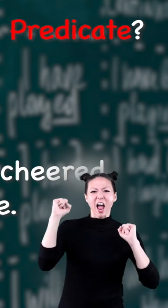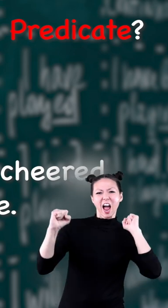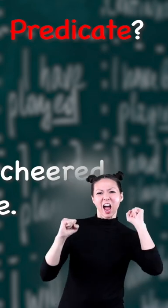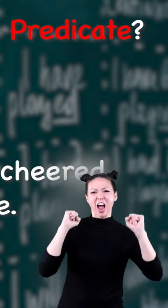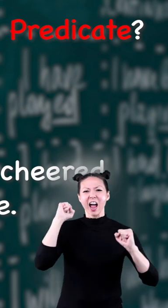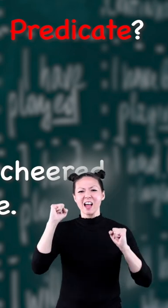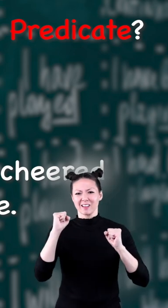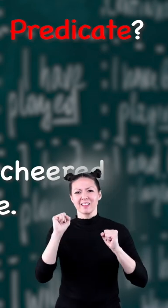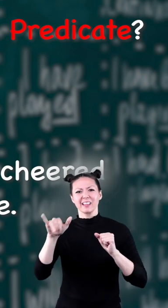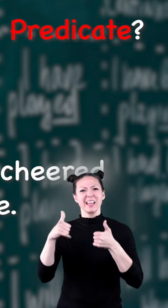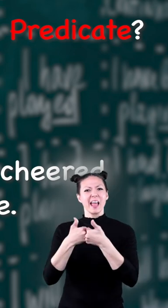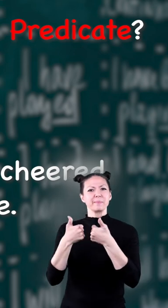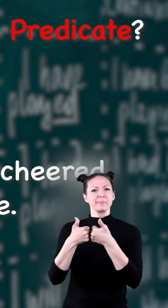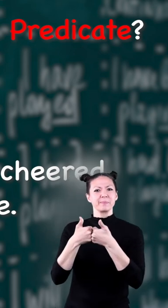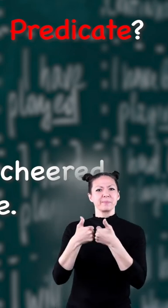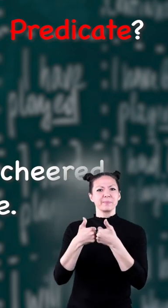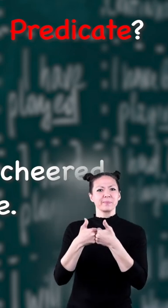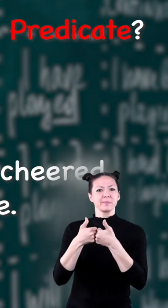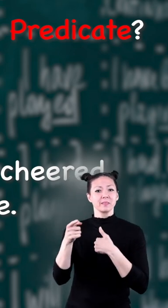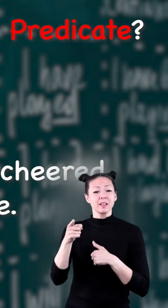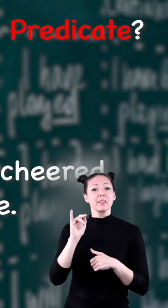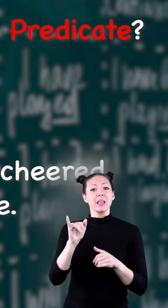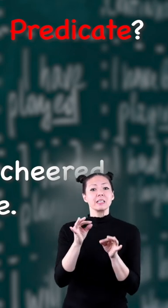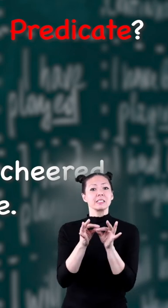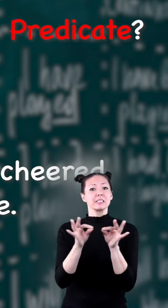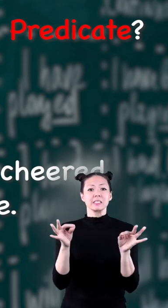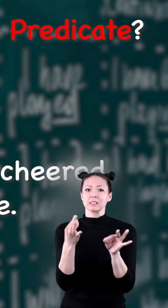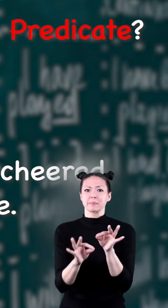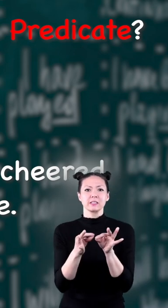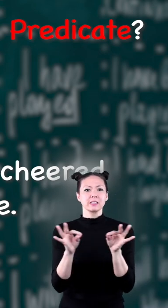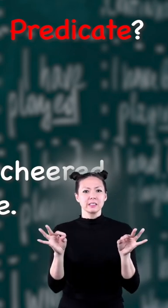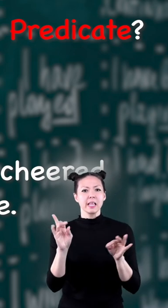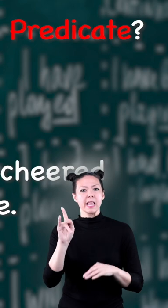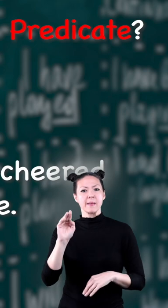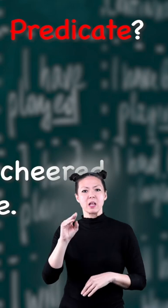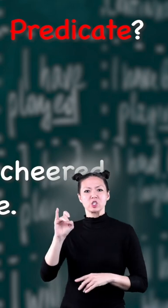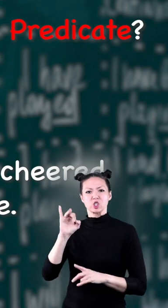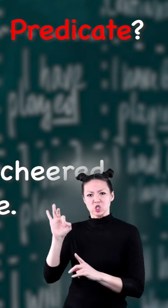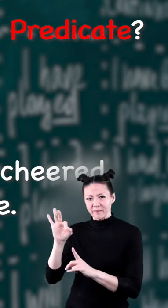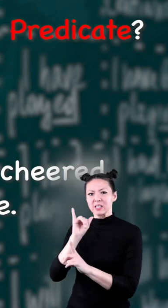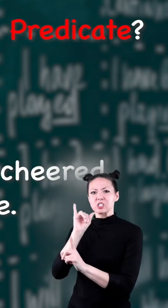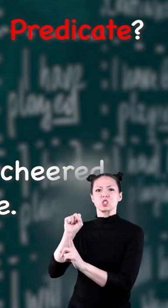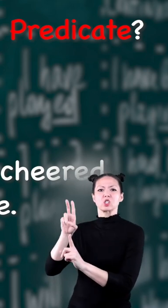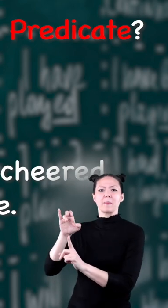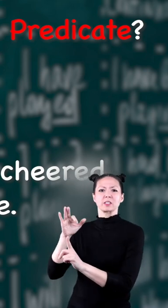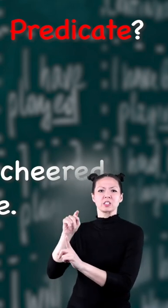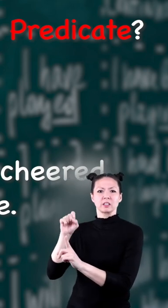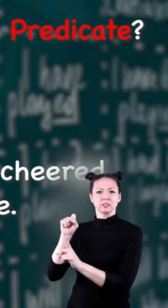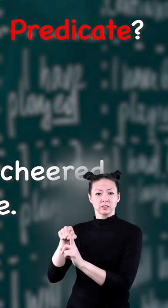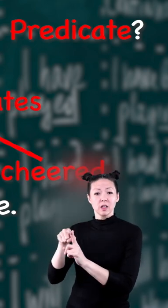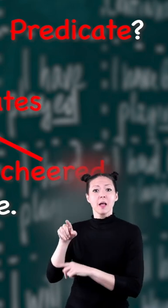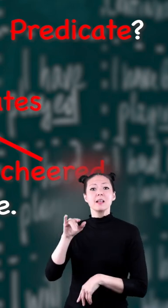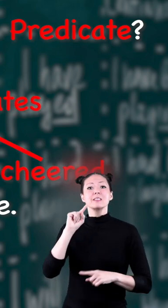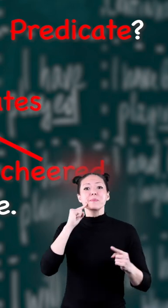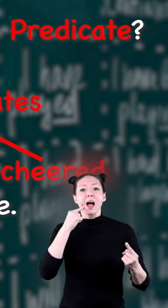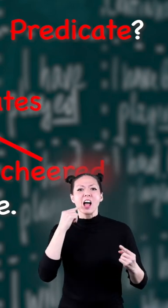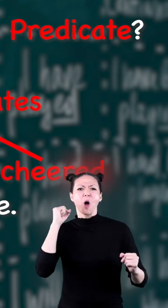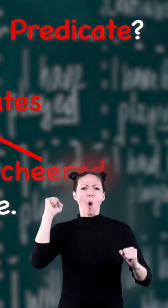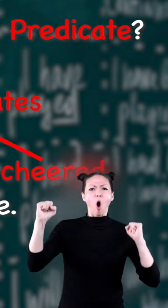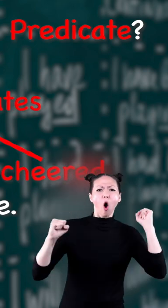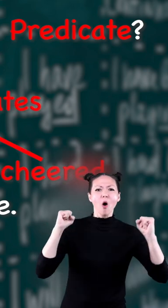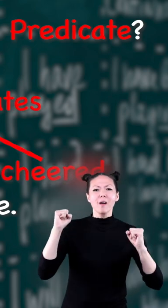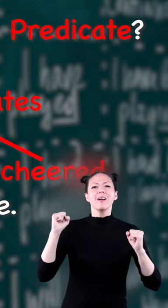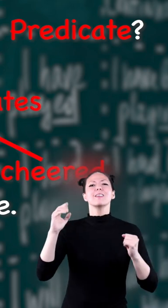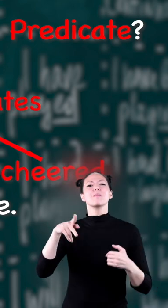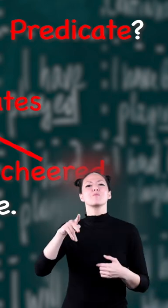smiled and cheered following the game in that simple sentence kim and jeff are the subjects and smiled